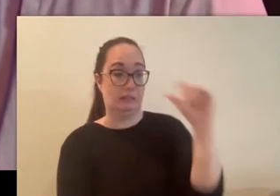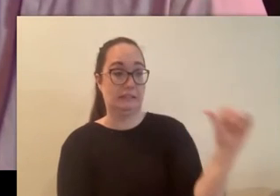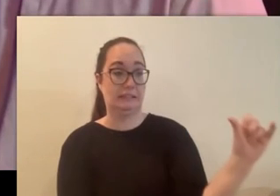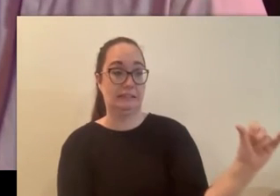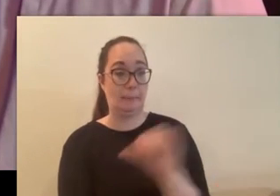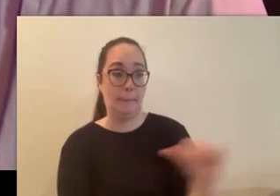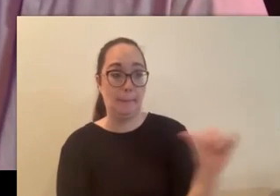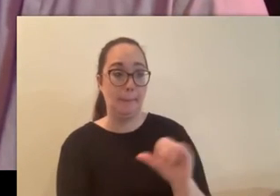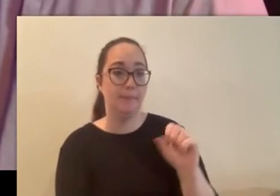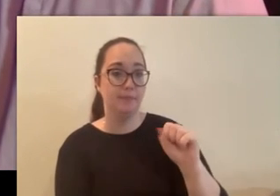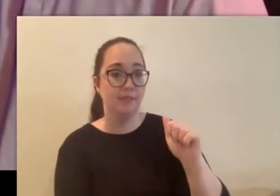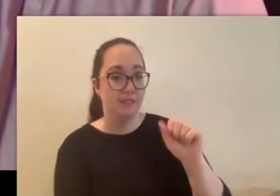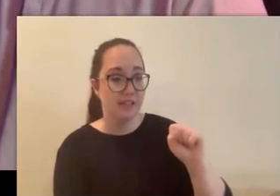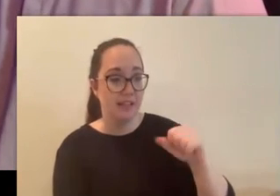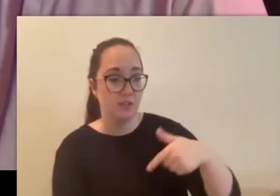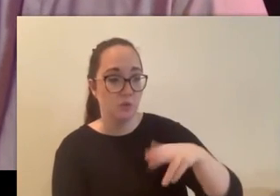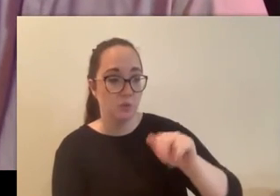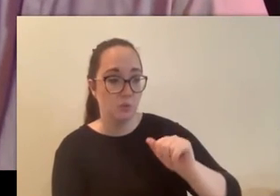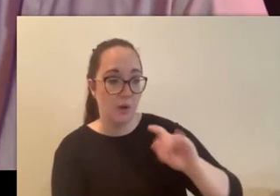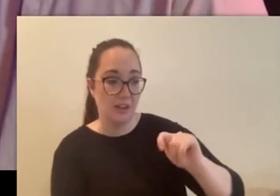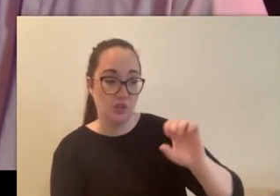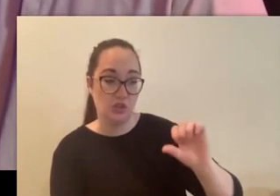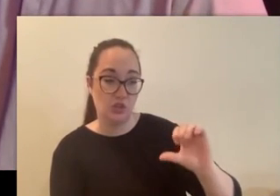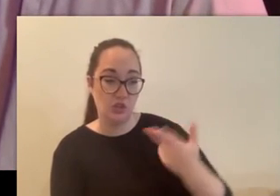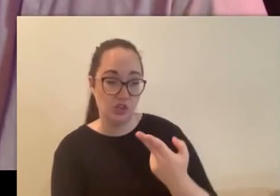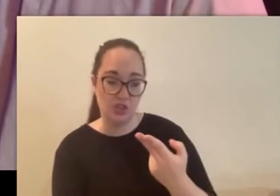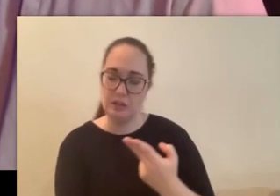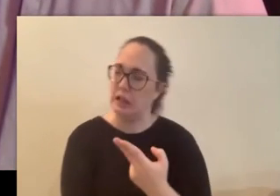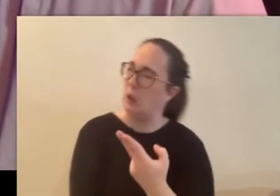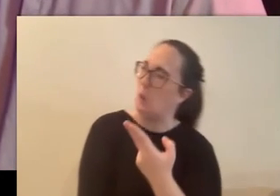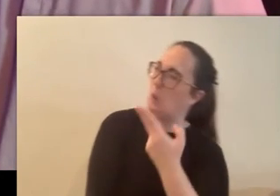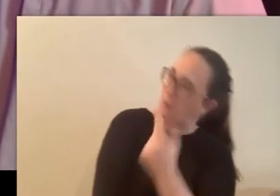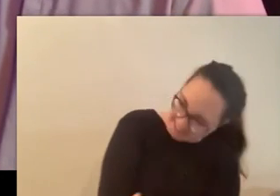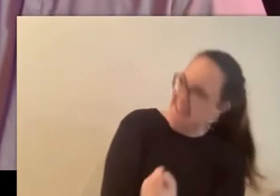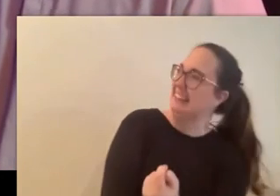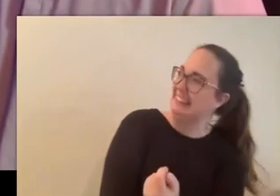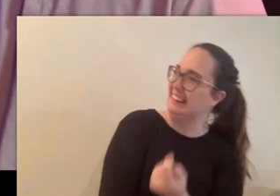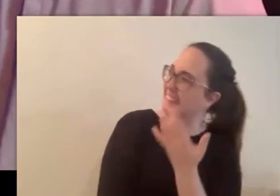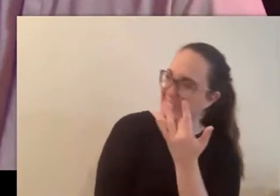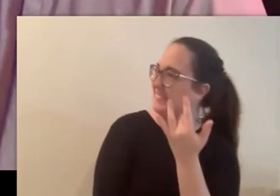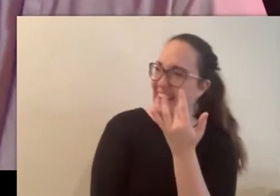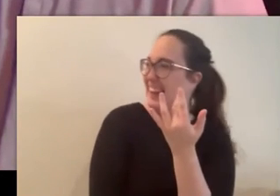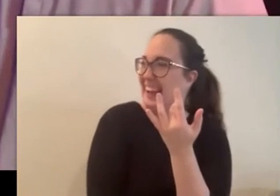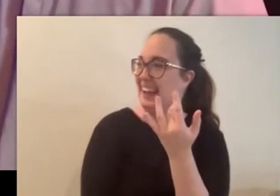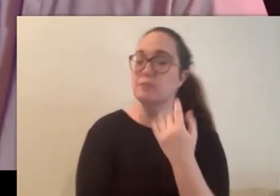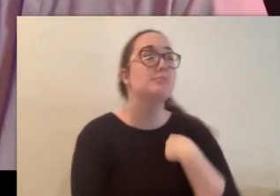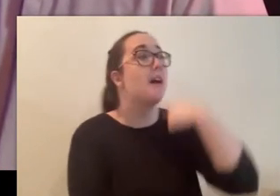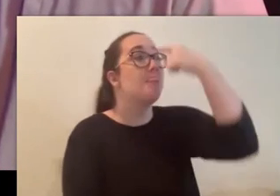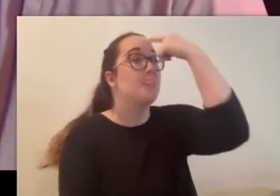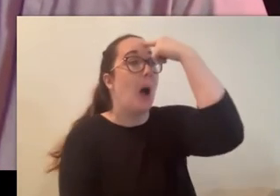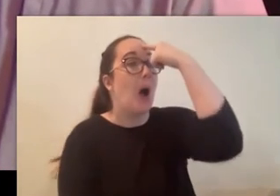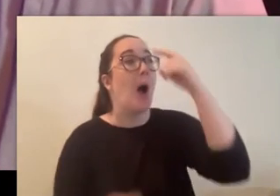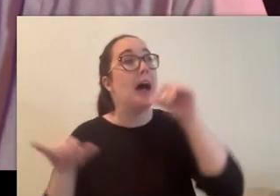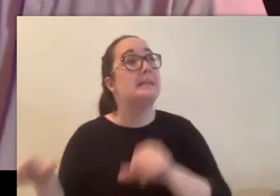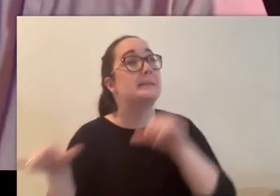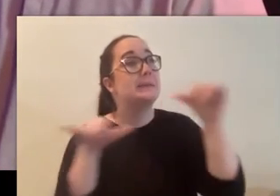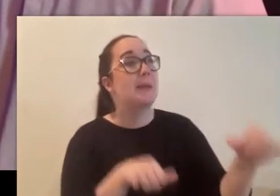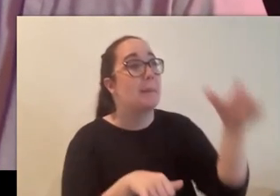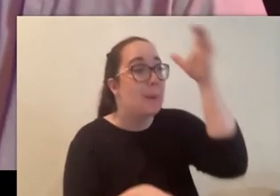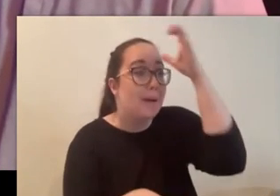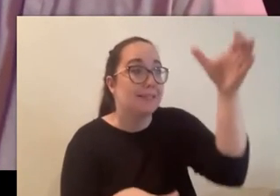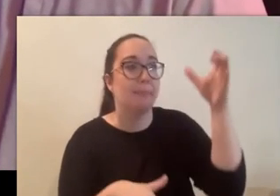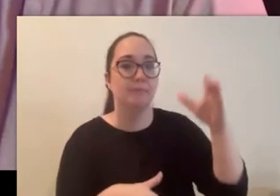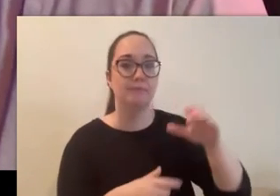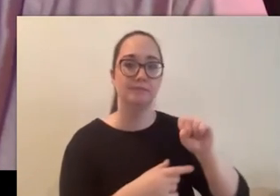what yeah why is sasquatch i thought it was the same concept of as a sasquatch